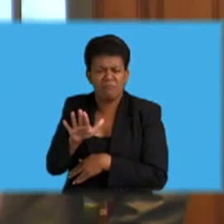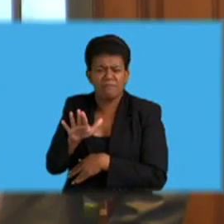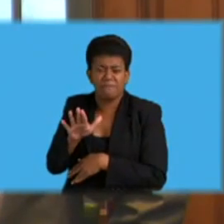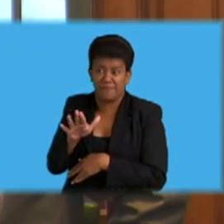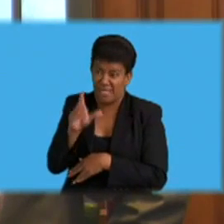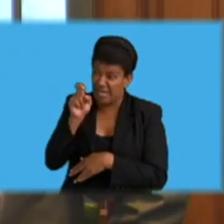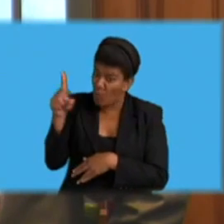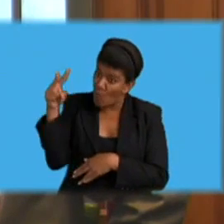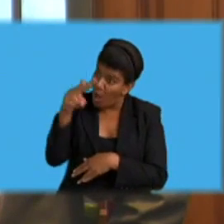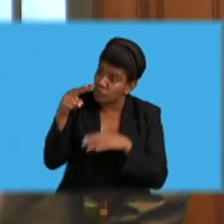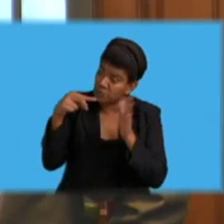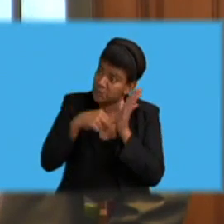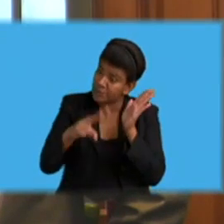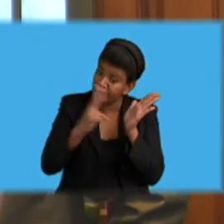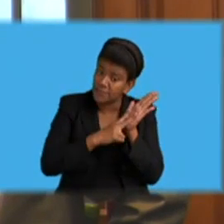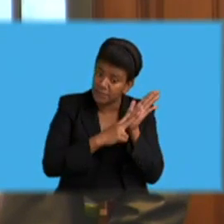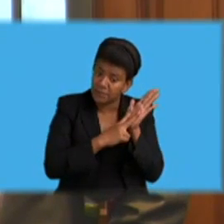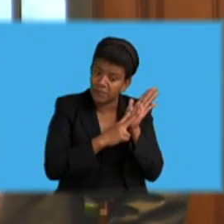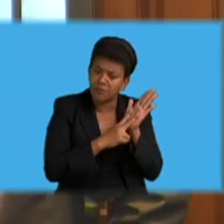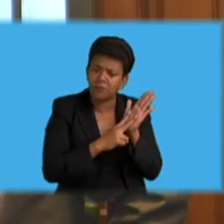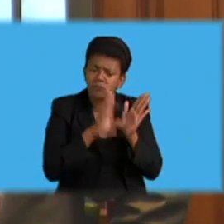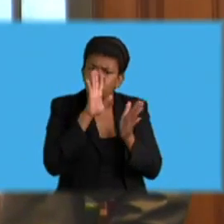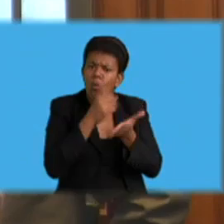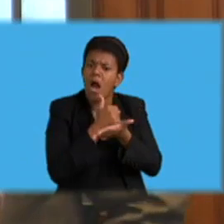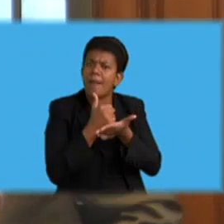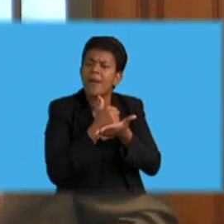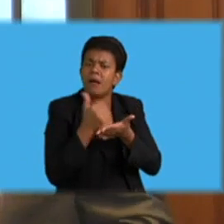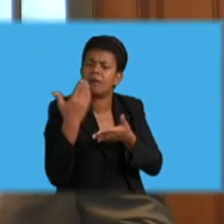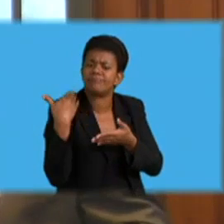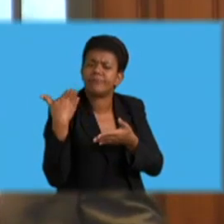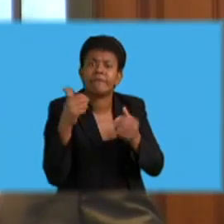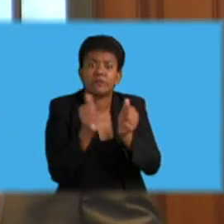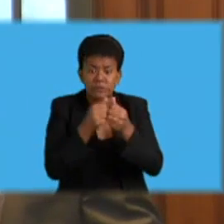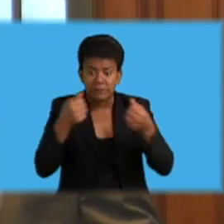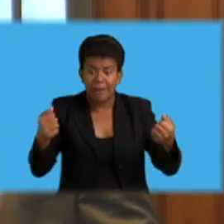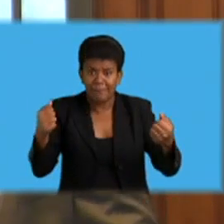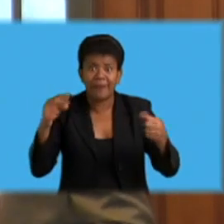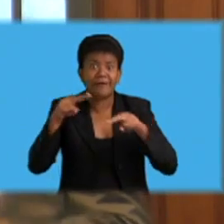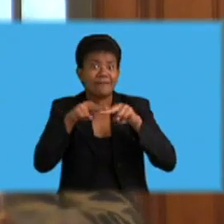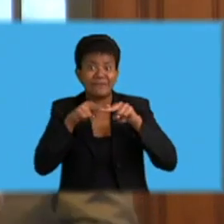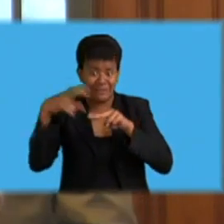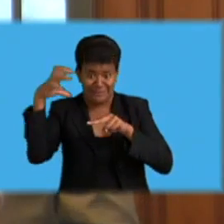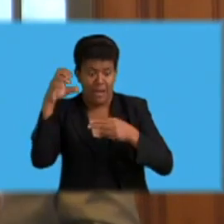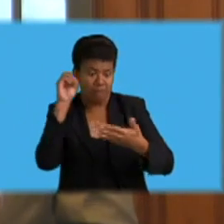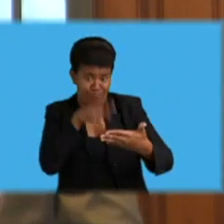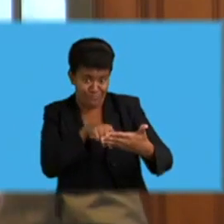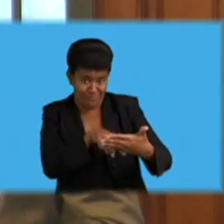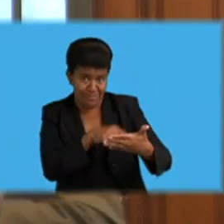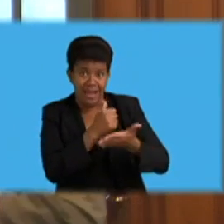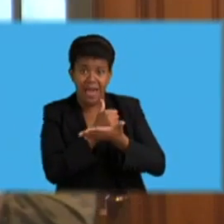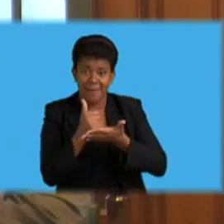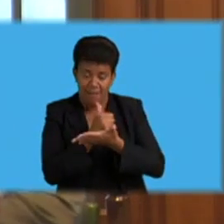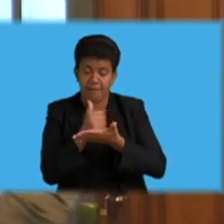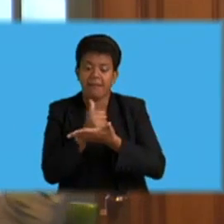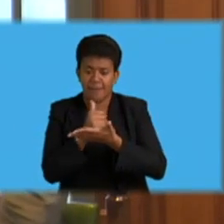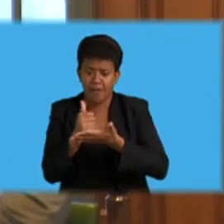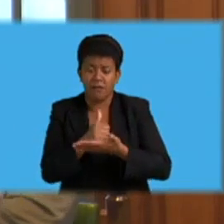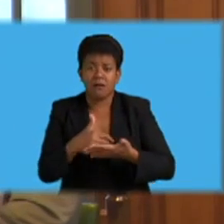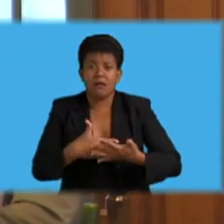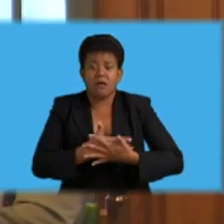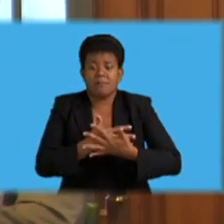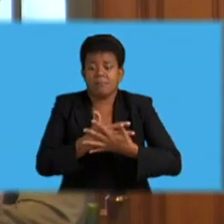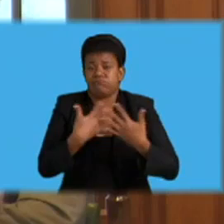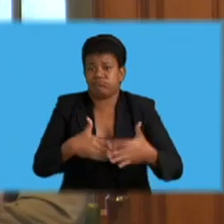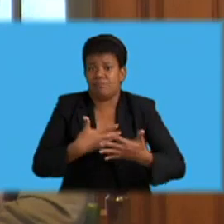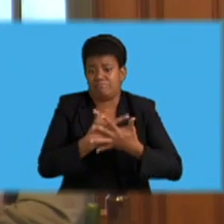was the alarming figures that were published in the Fijisan newspaper. probably how the courts are also